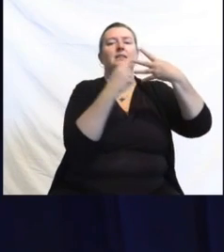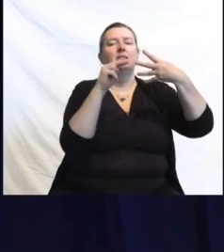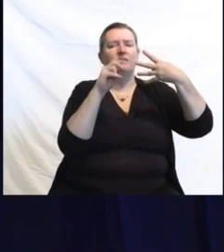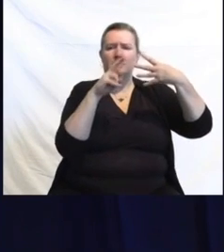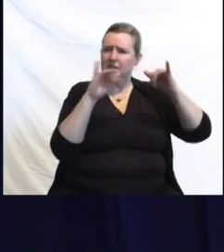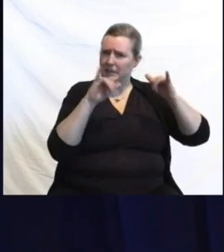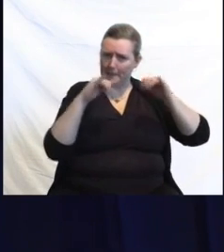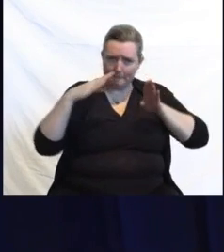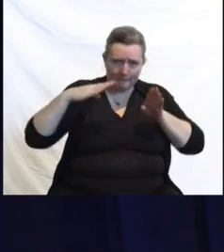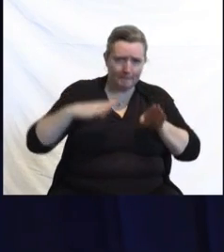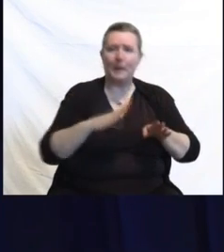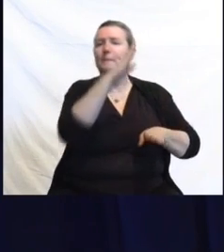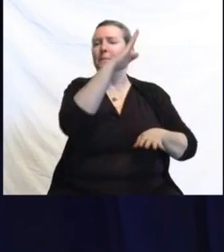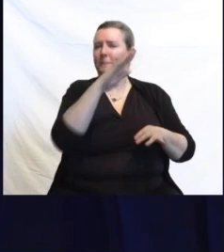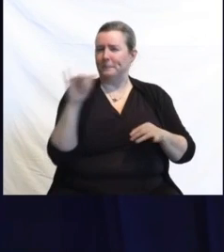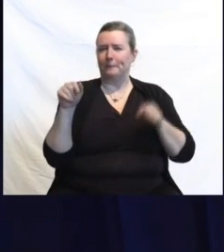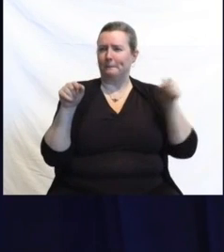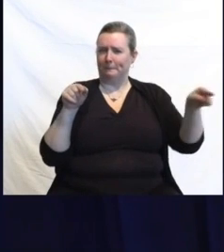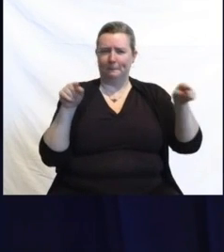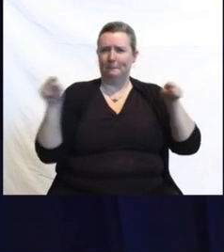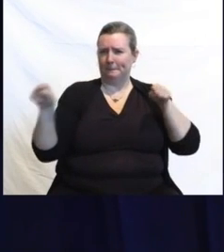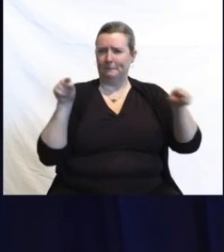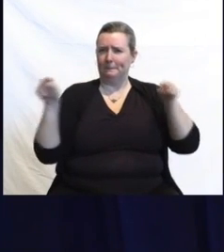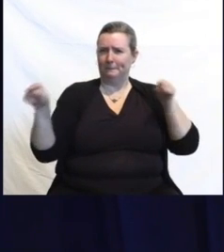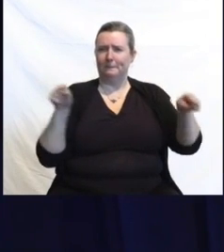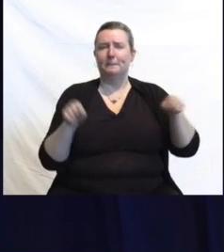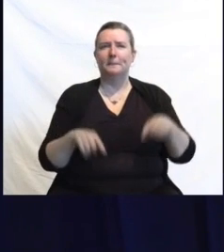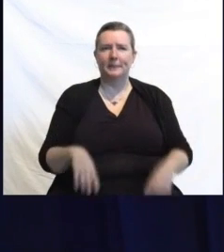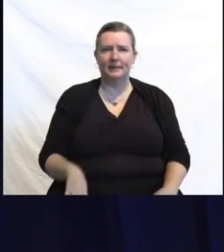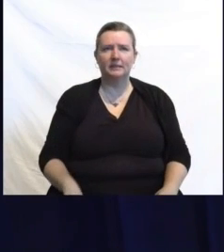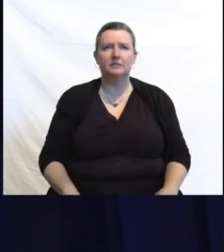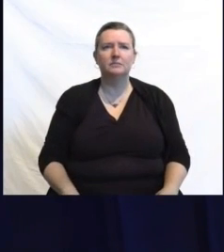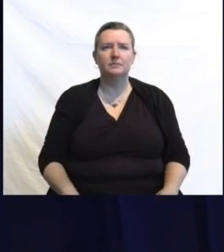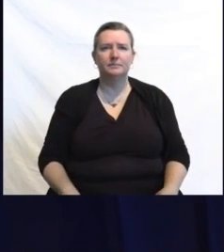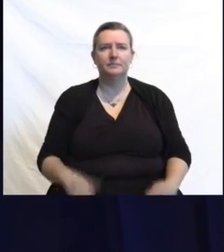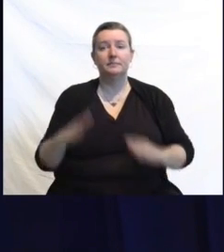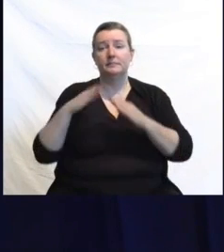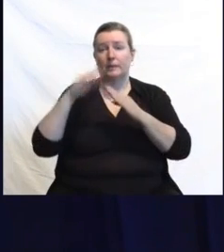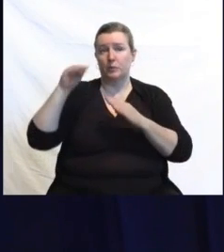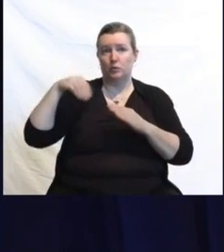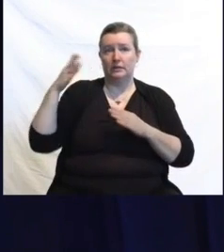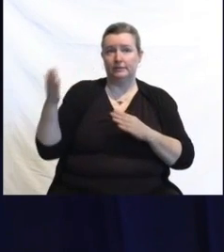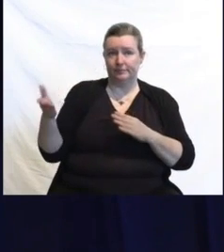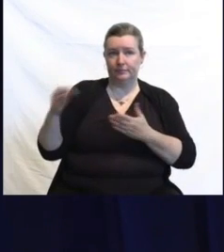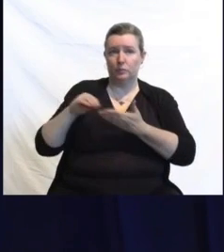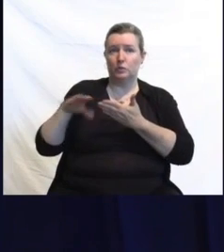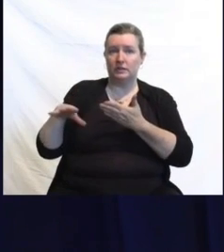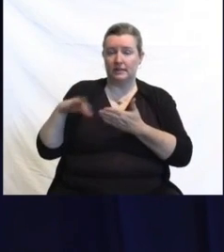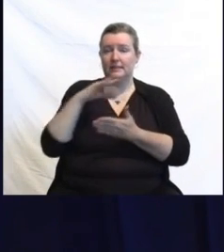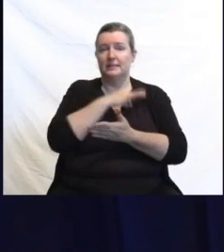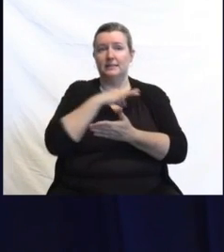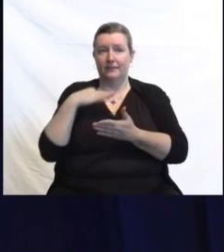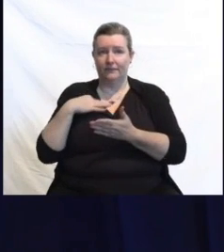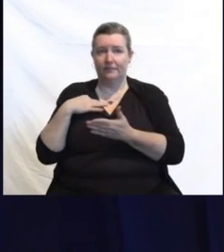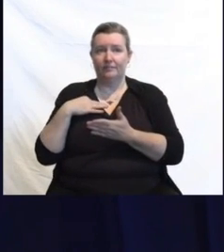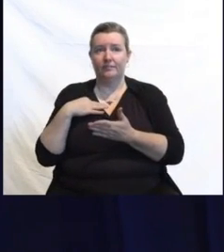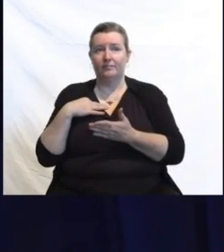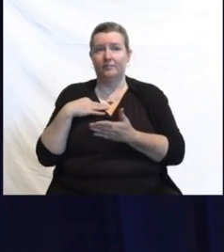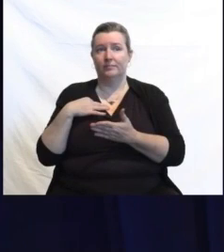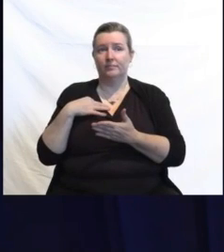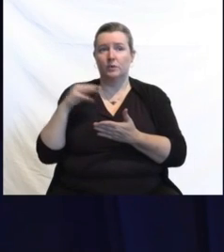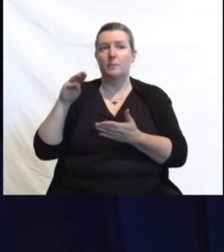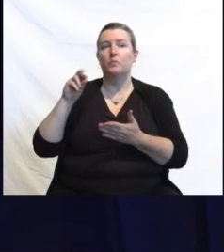increase. The highest case rates among students and staff were in Morris and Monmouth counties.